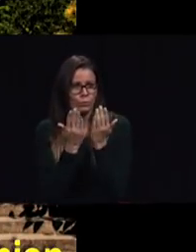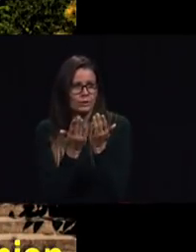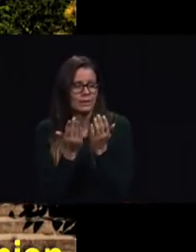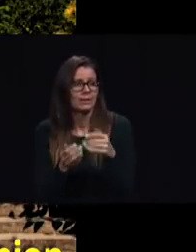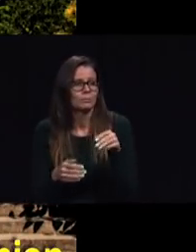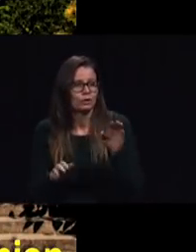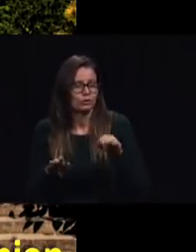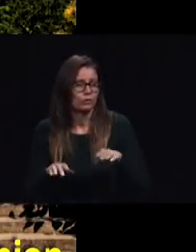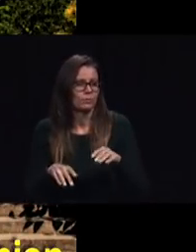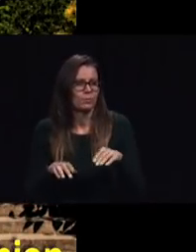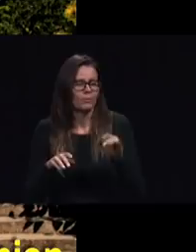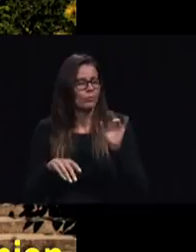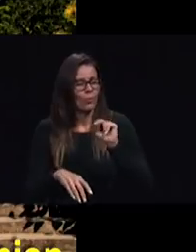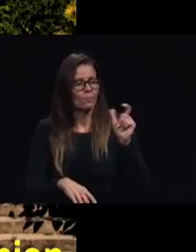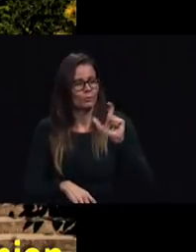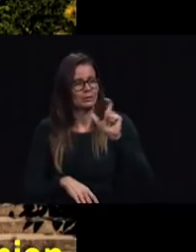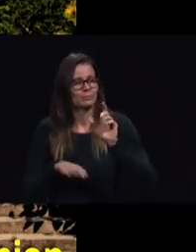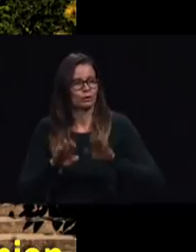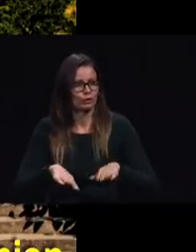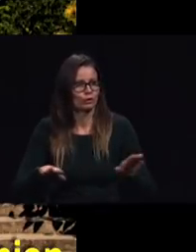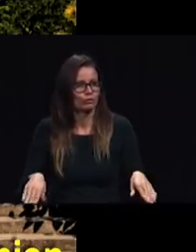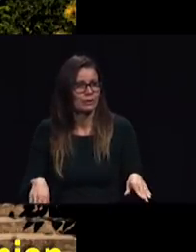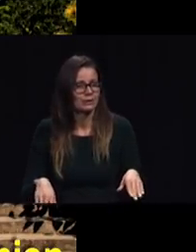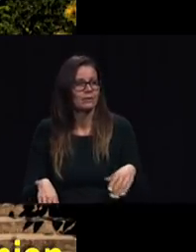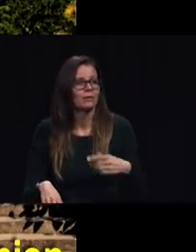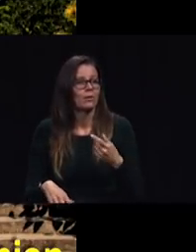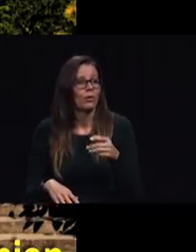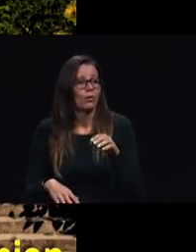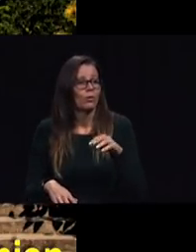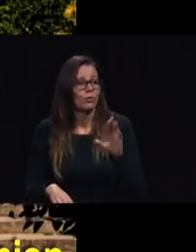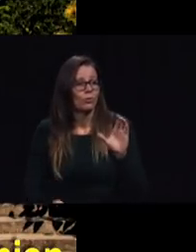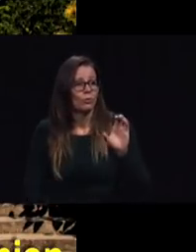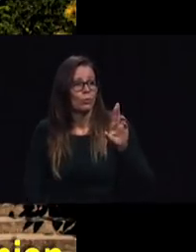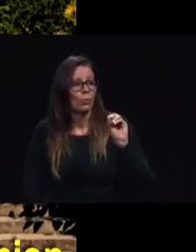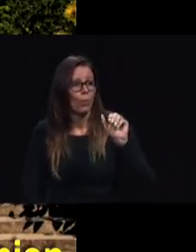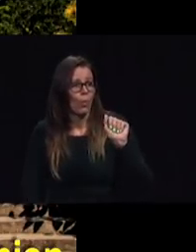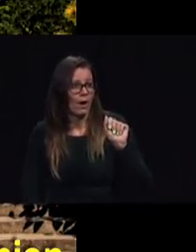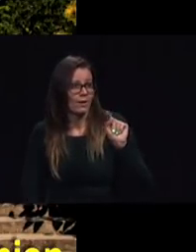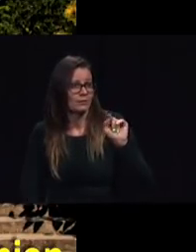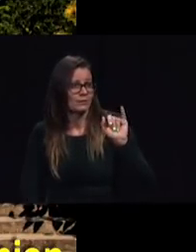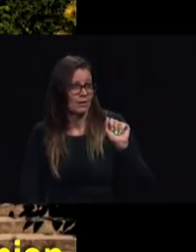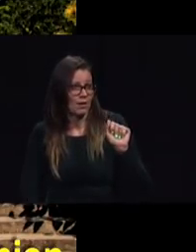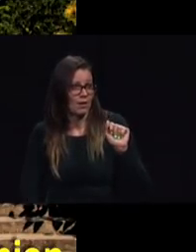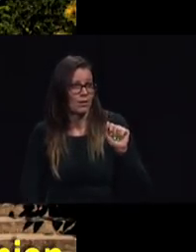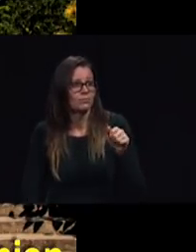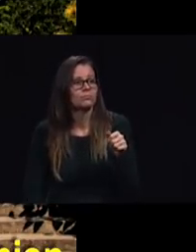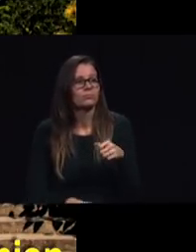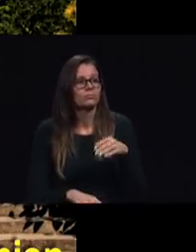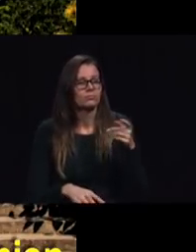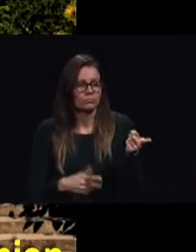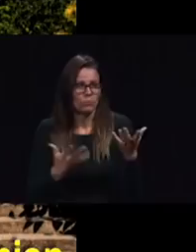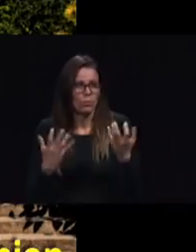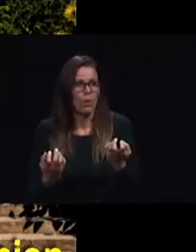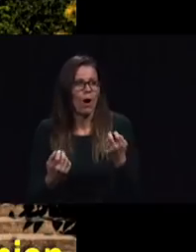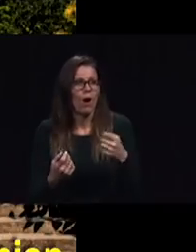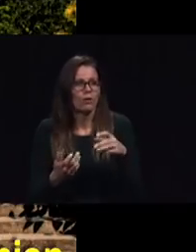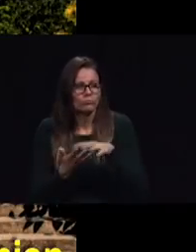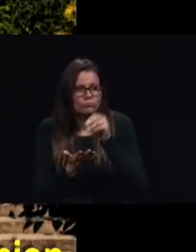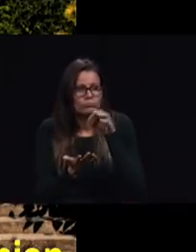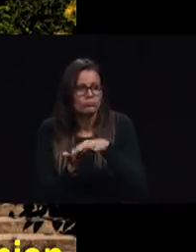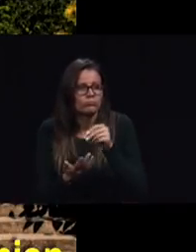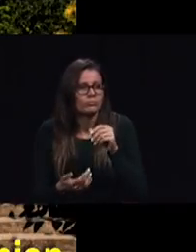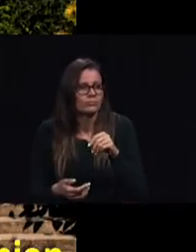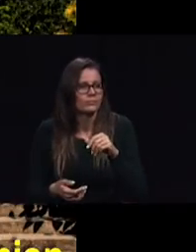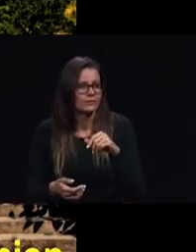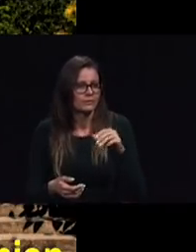especially Croatia we find the music camp seem to reach out many of those non-Aventists who want to come and learn about music but through